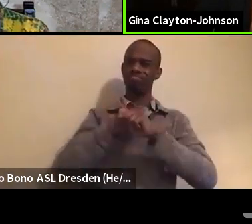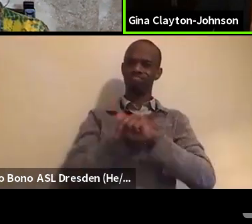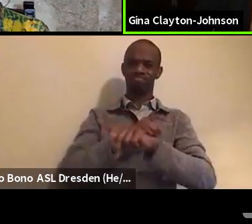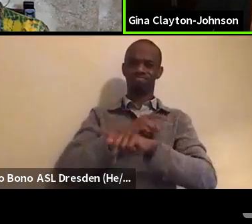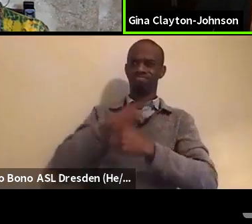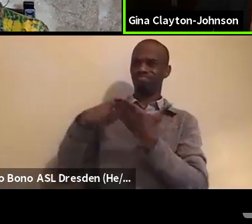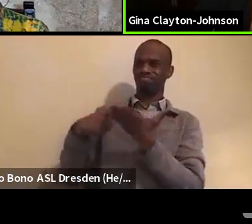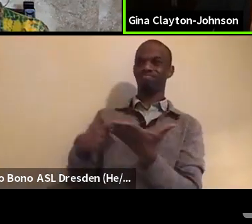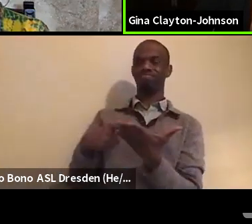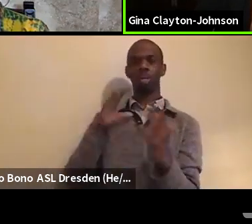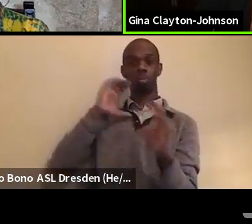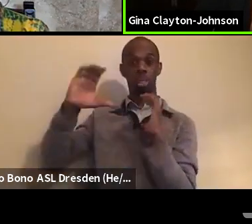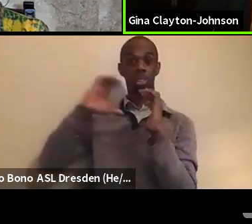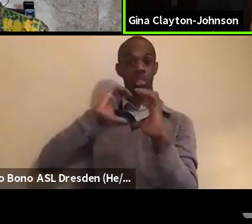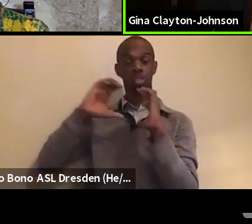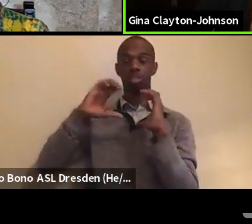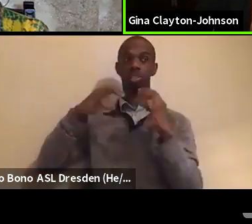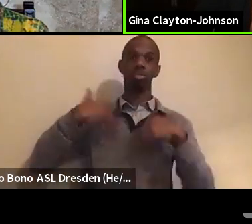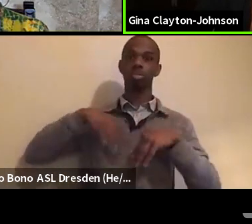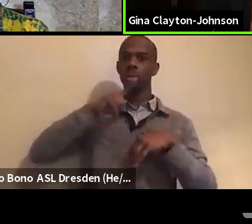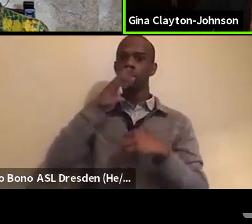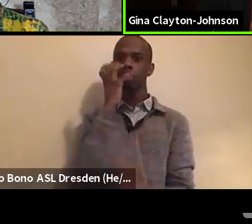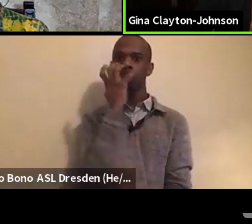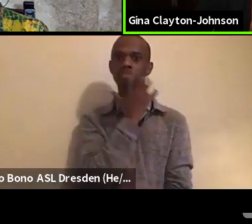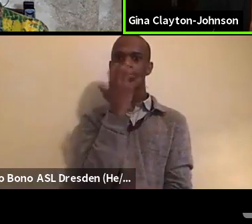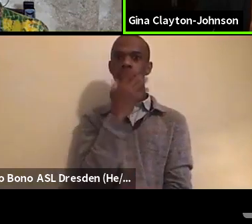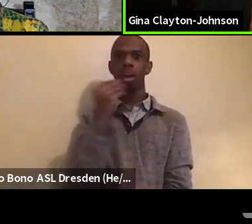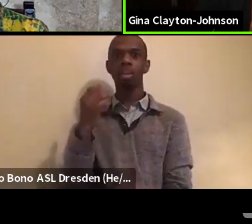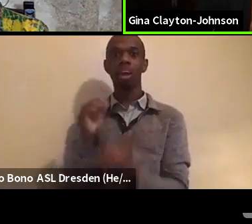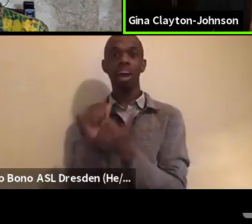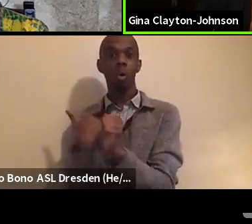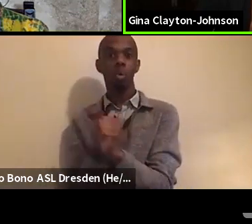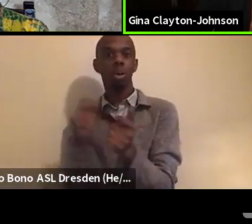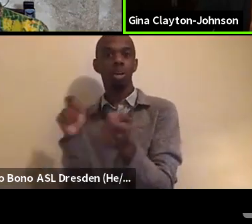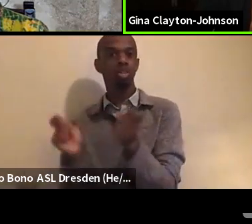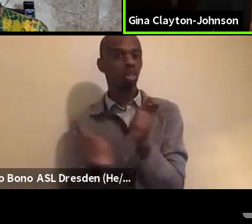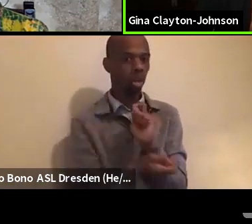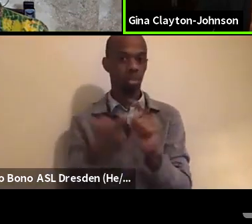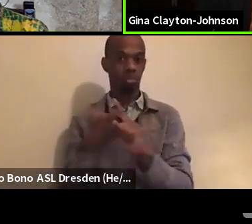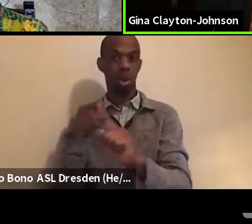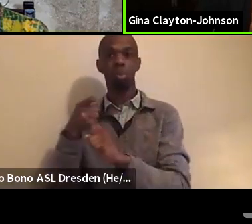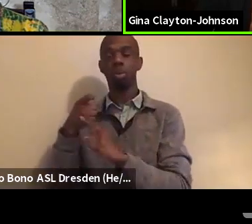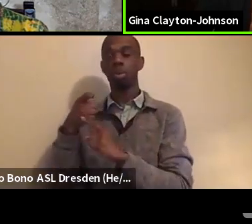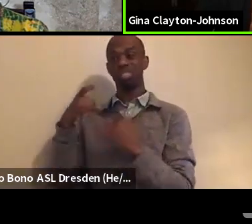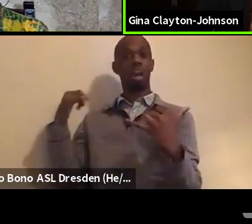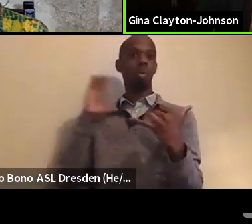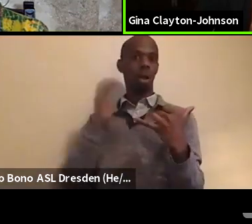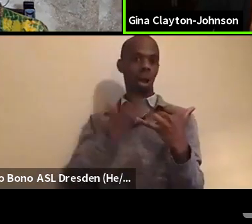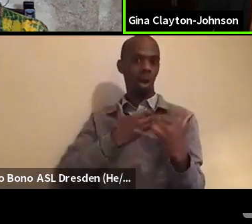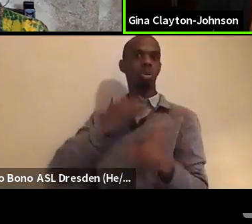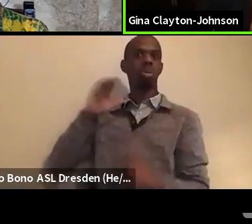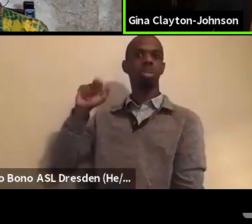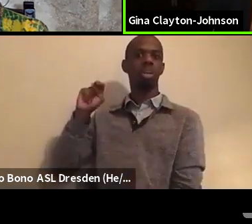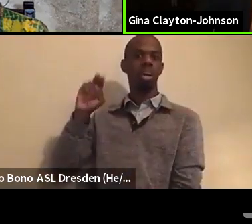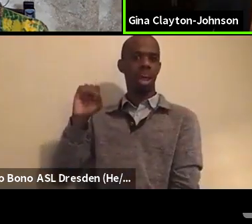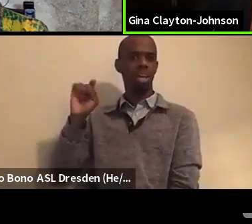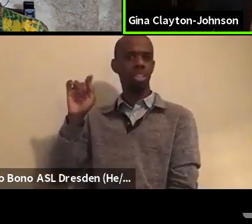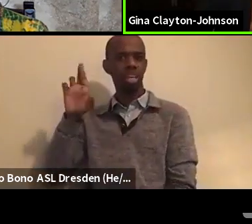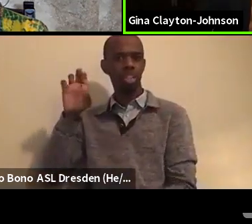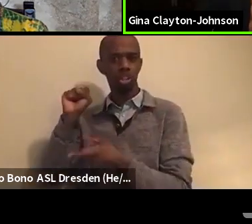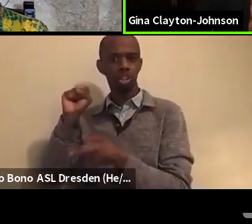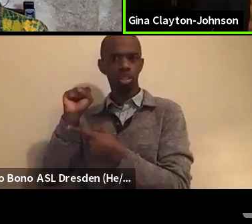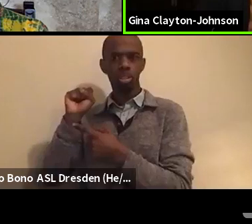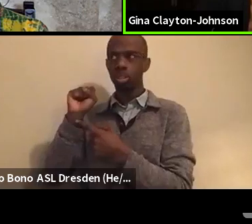so near the transition of our now ancestor, Cicely Tyson, I think about